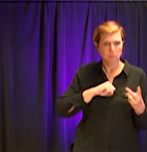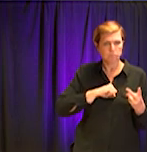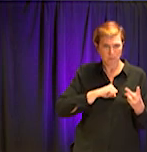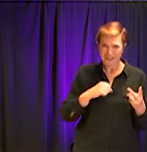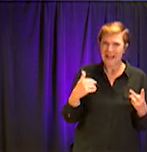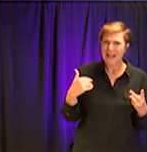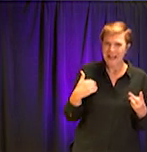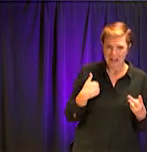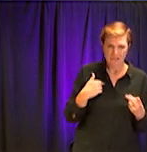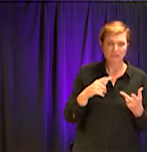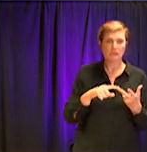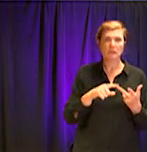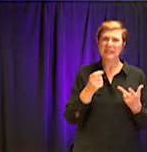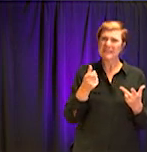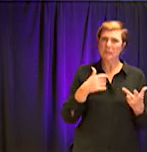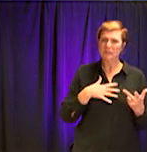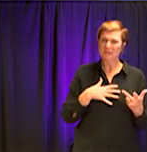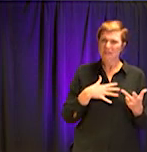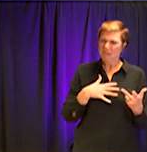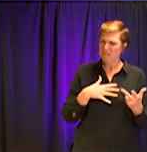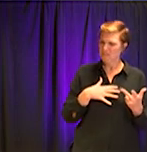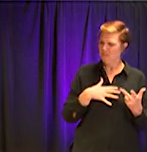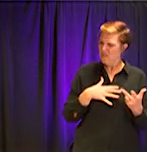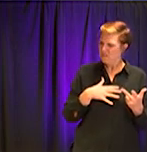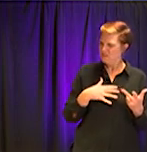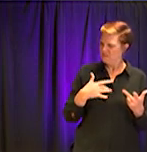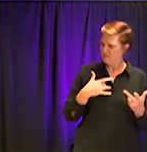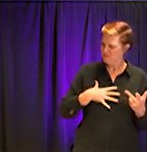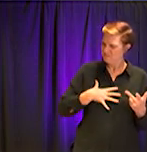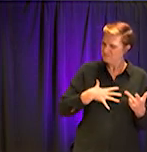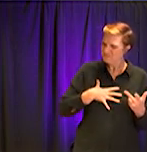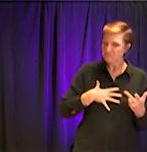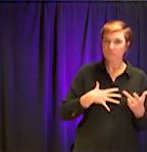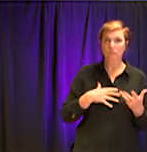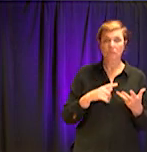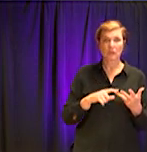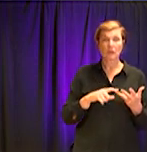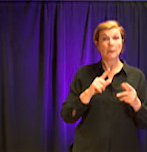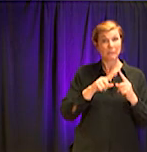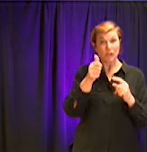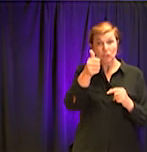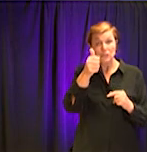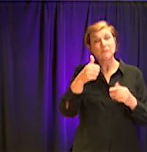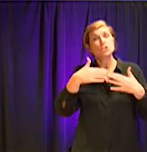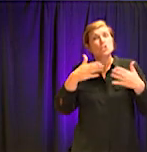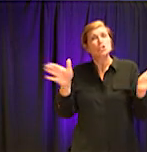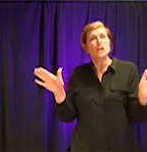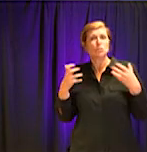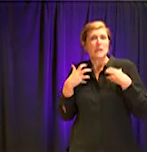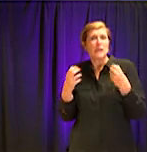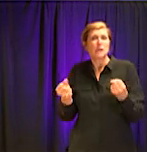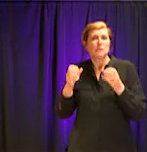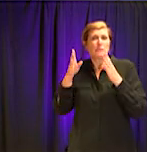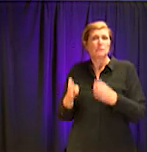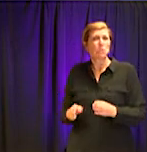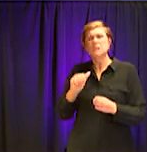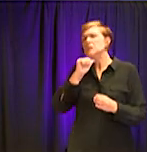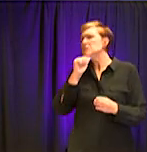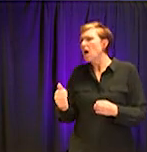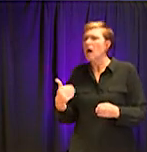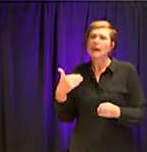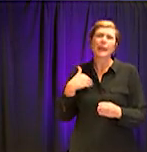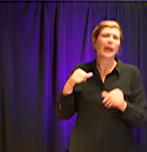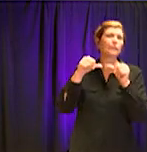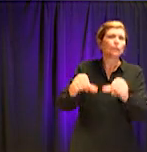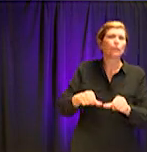difficulty breathing, if you're otherwise, you know, a person that doesn't have medical problems and you are otherwise able to eat and